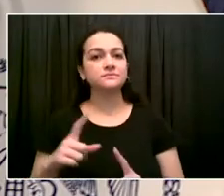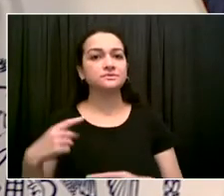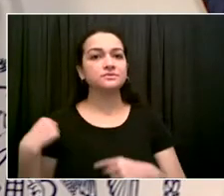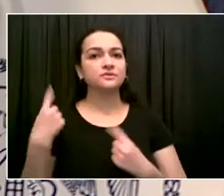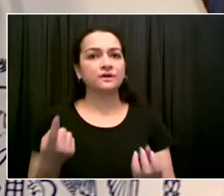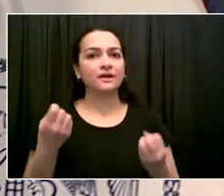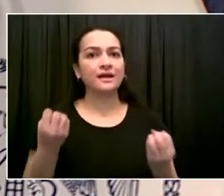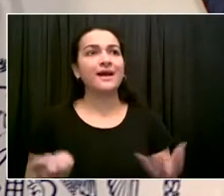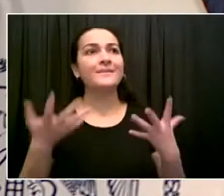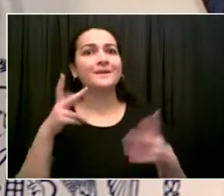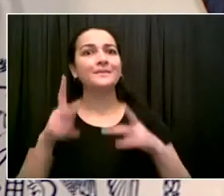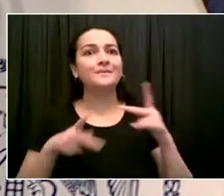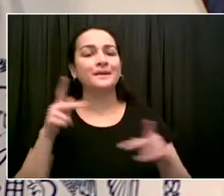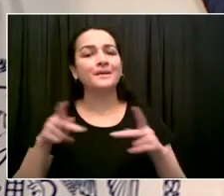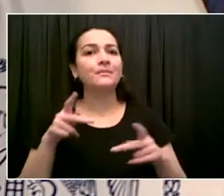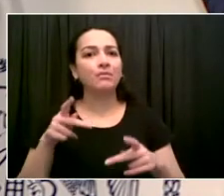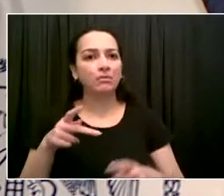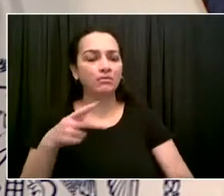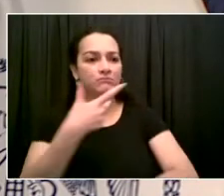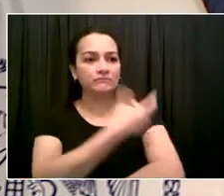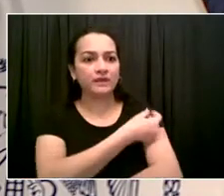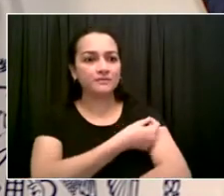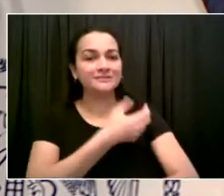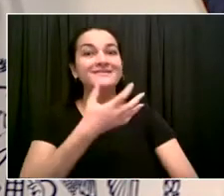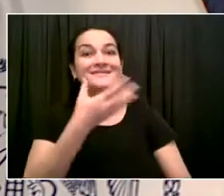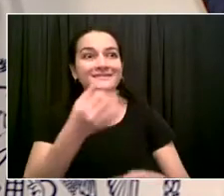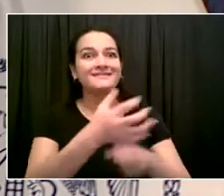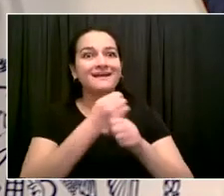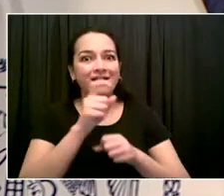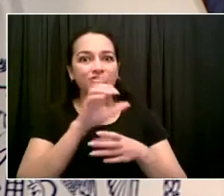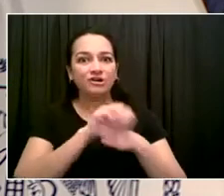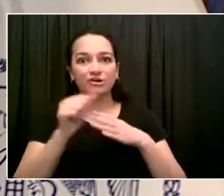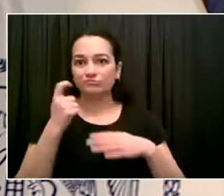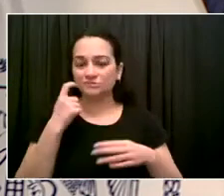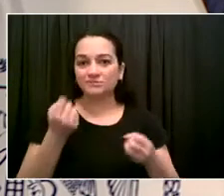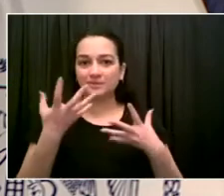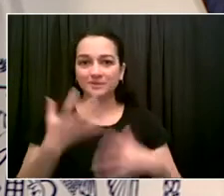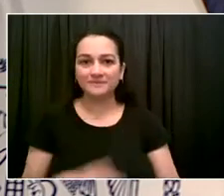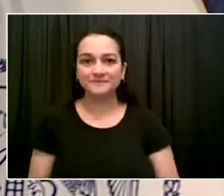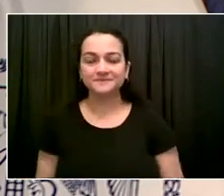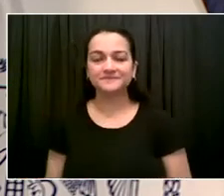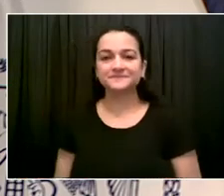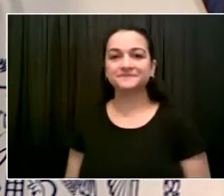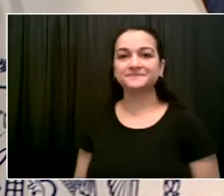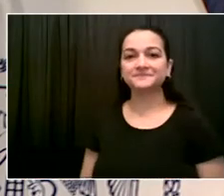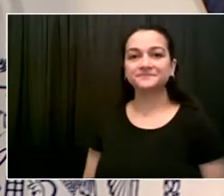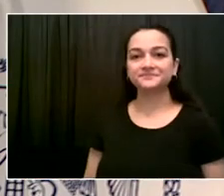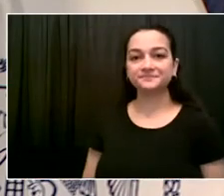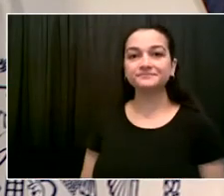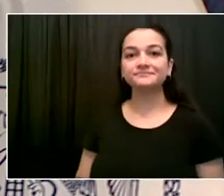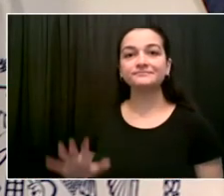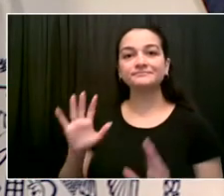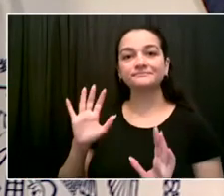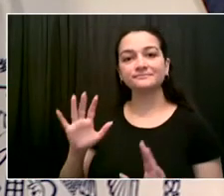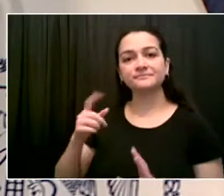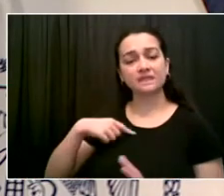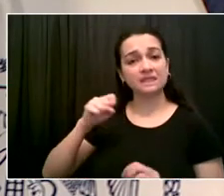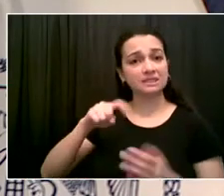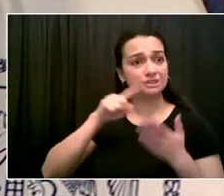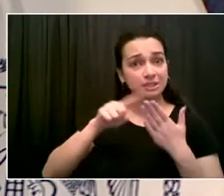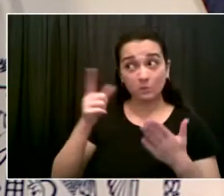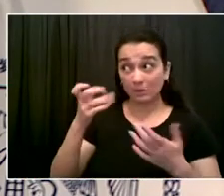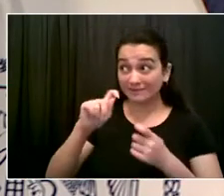So we'll get you the updated numbers on how many people have taken advantage. We know there was a clear uptick over the last few